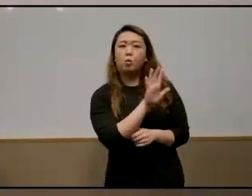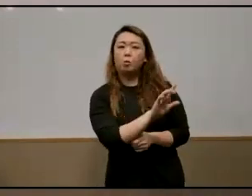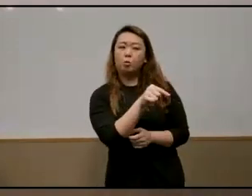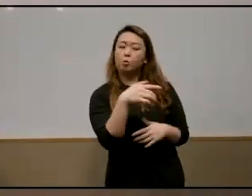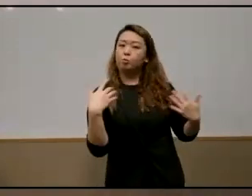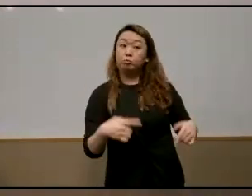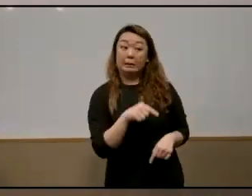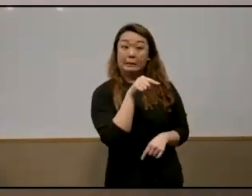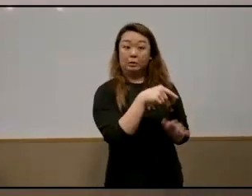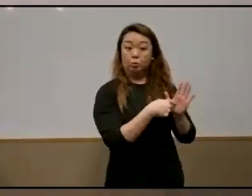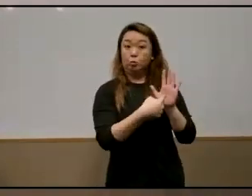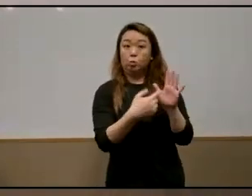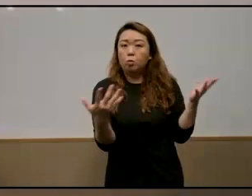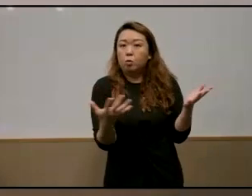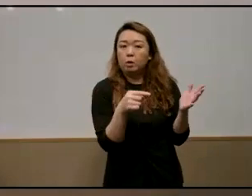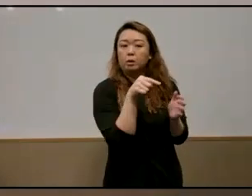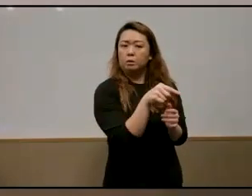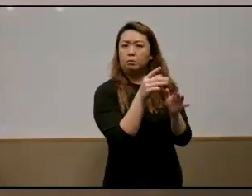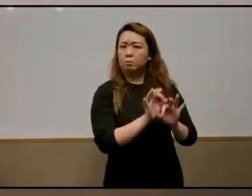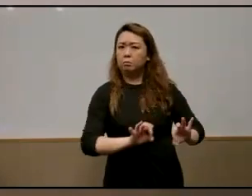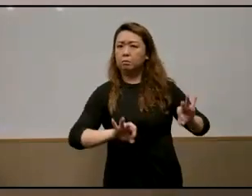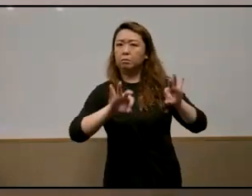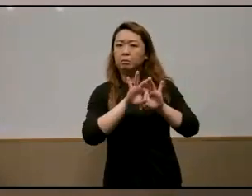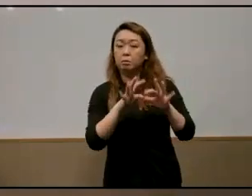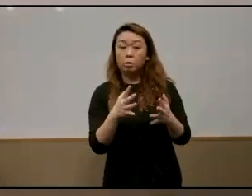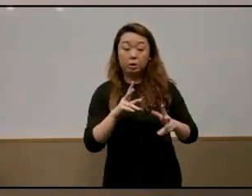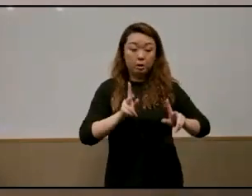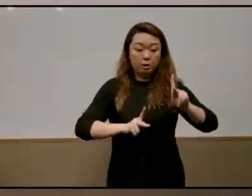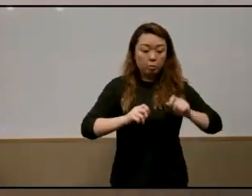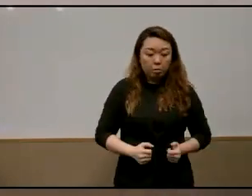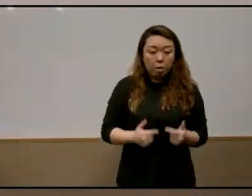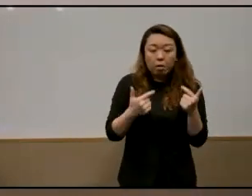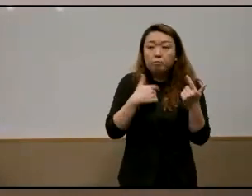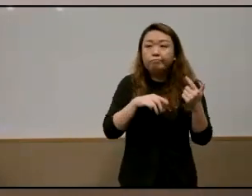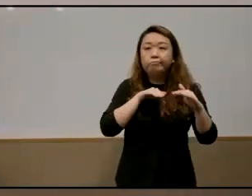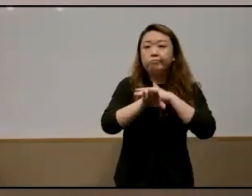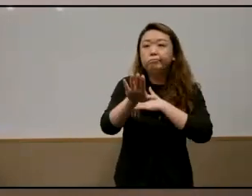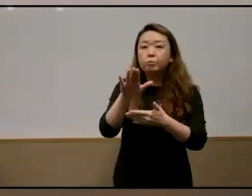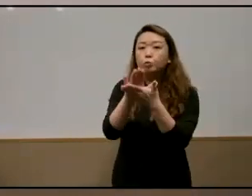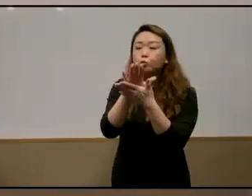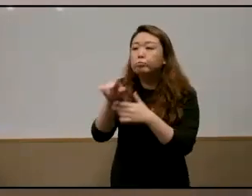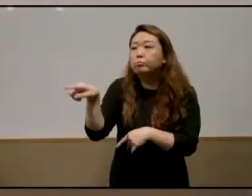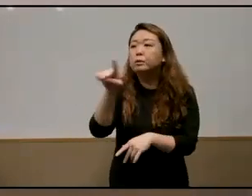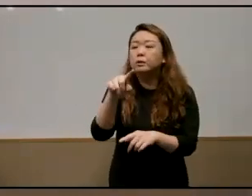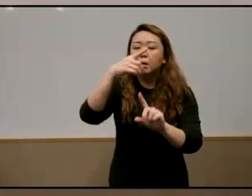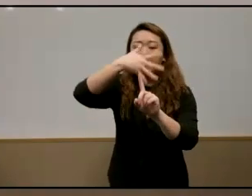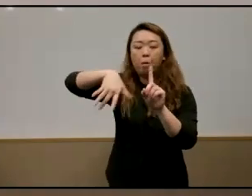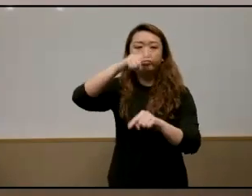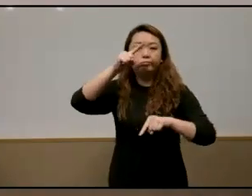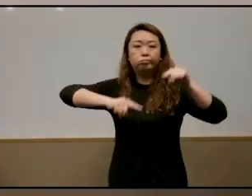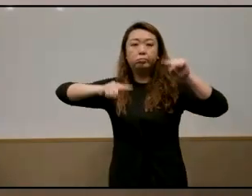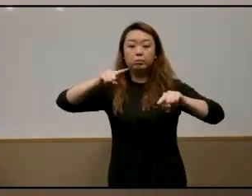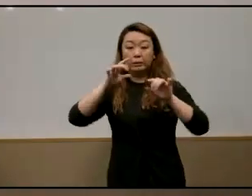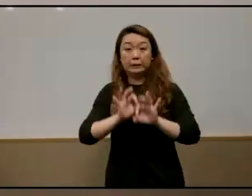that is quite important which is that people live and come to education from a variety of circumstances and it's important that we